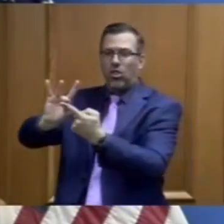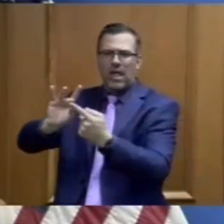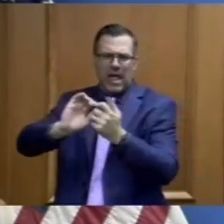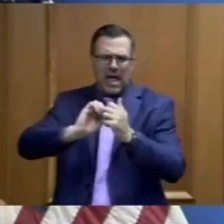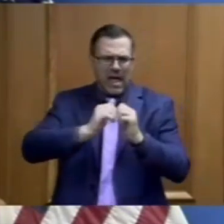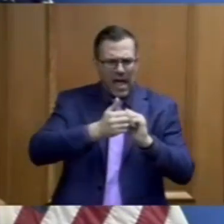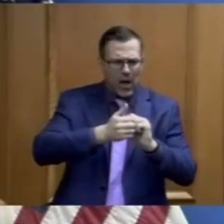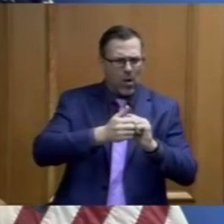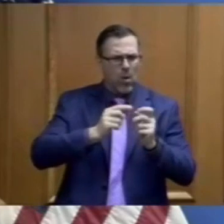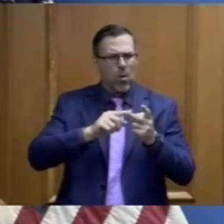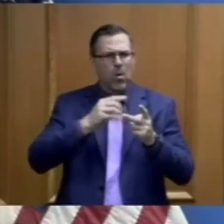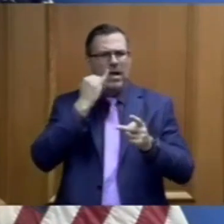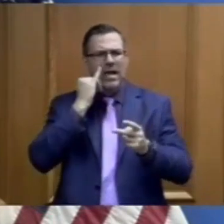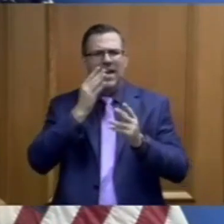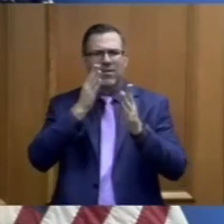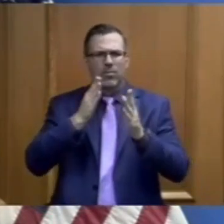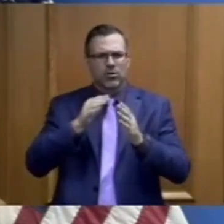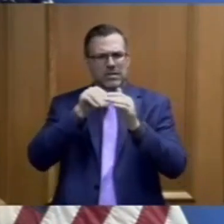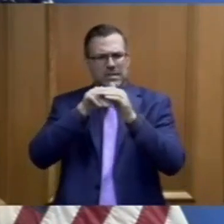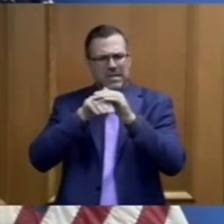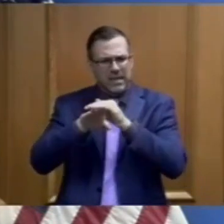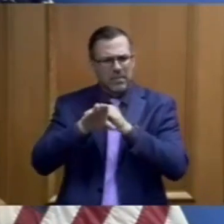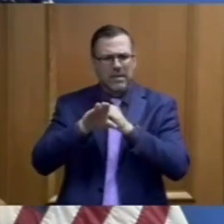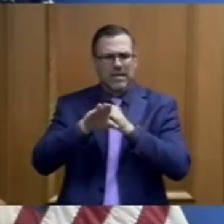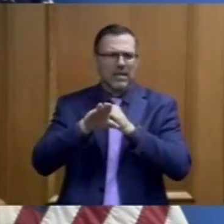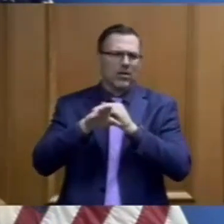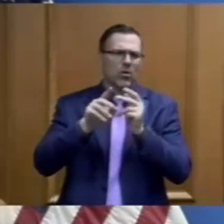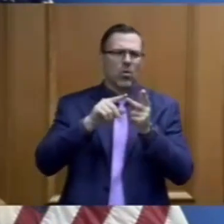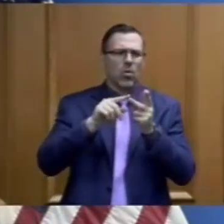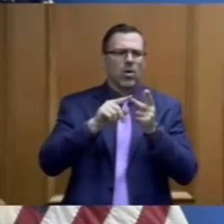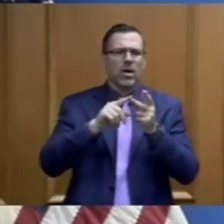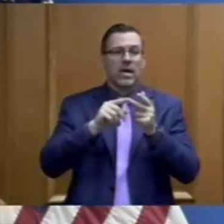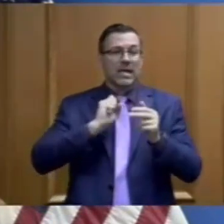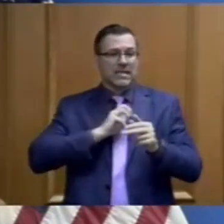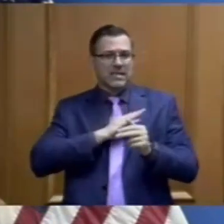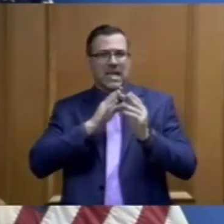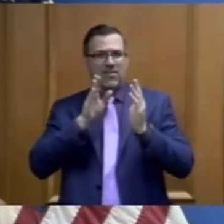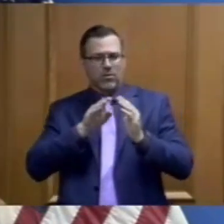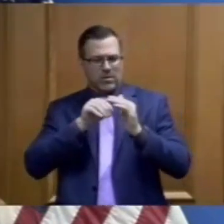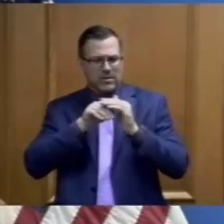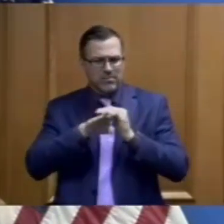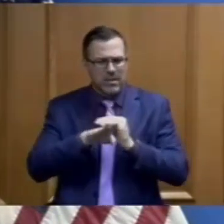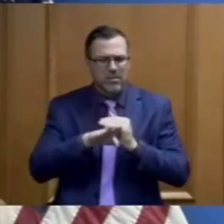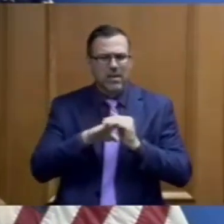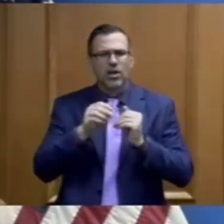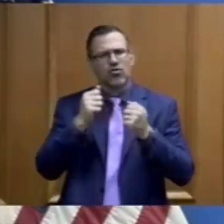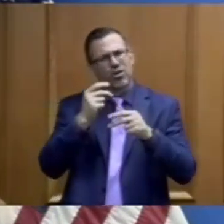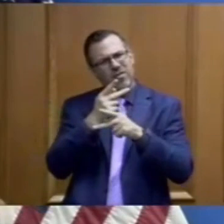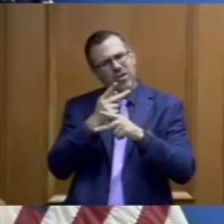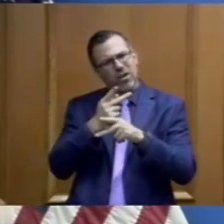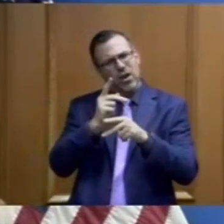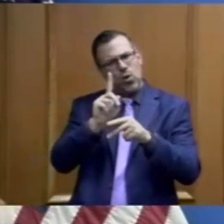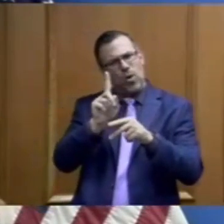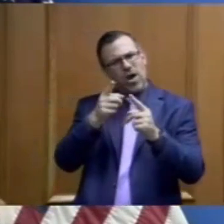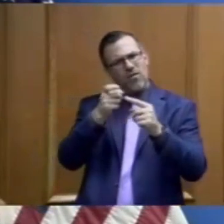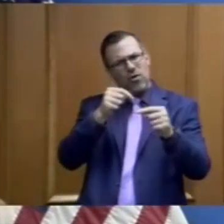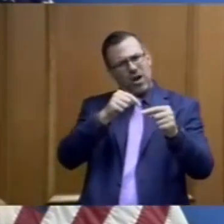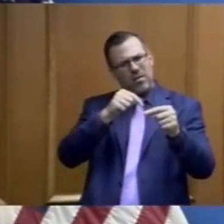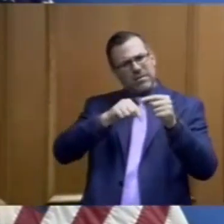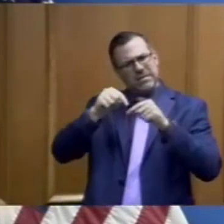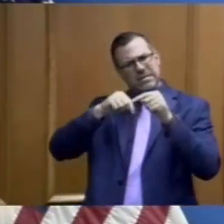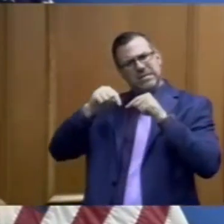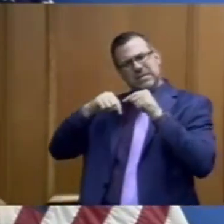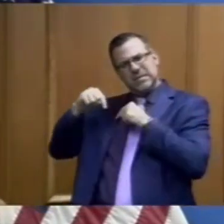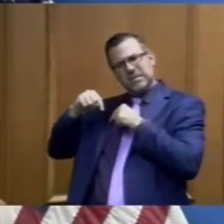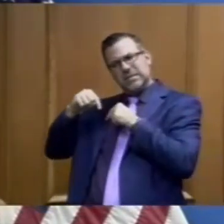even suspect cases. In many cases, we are what I've called proactively testing, in